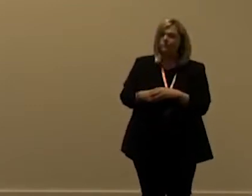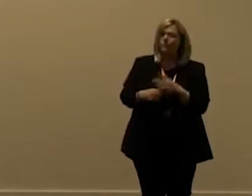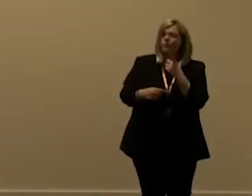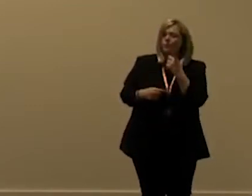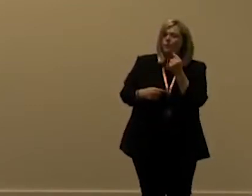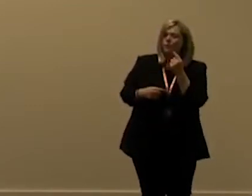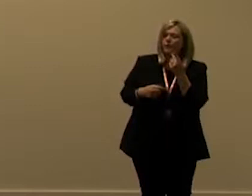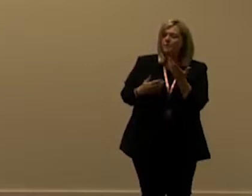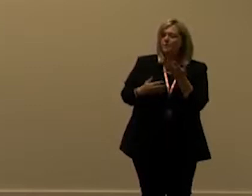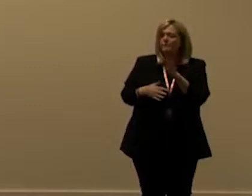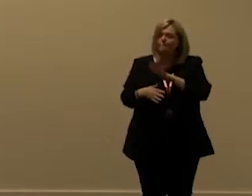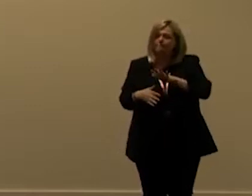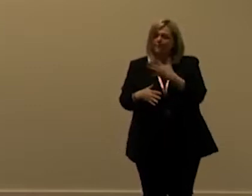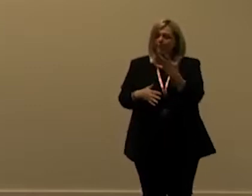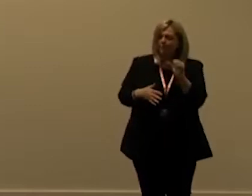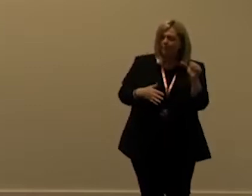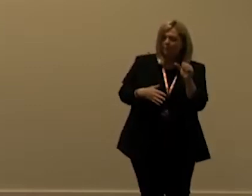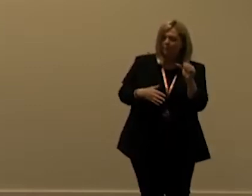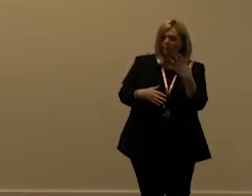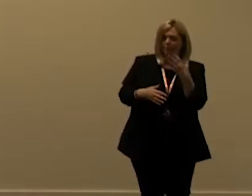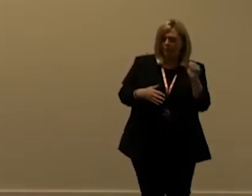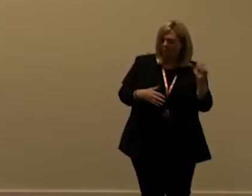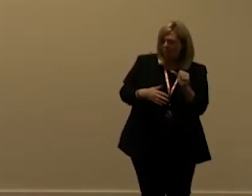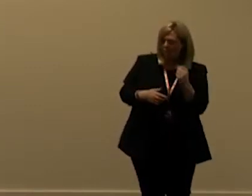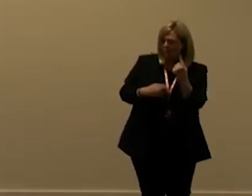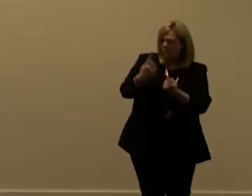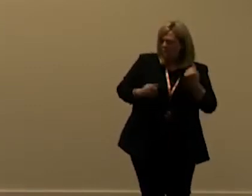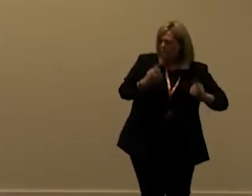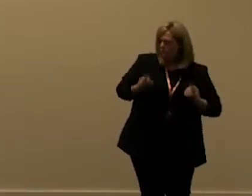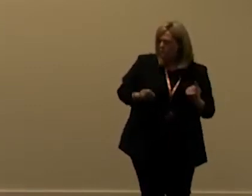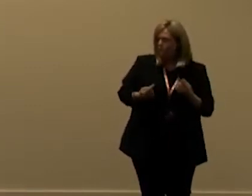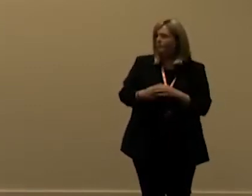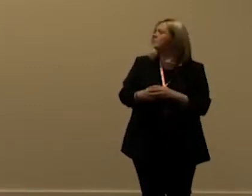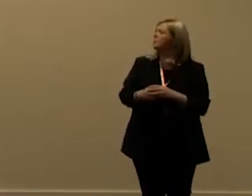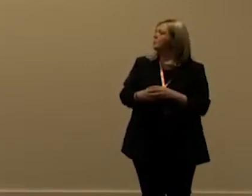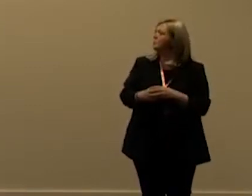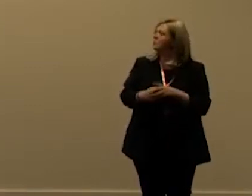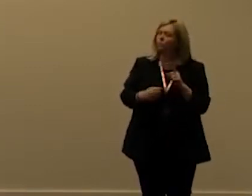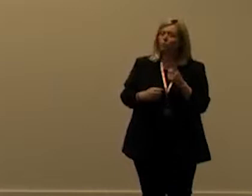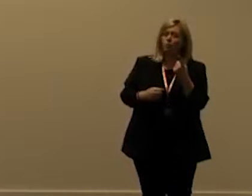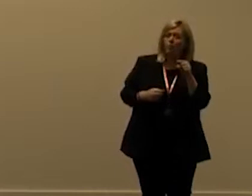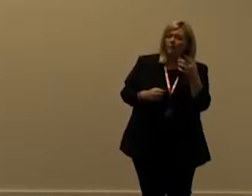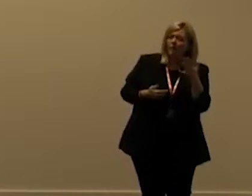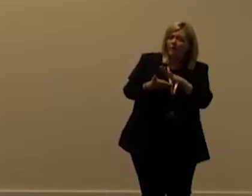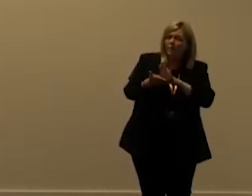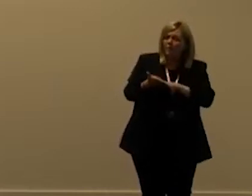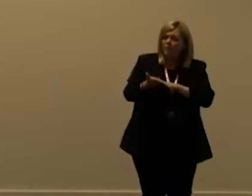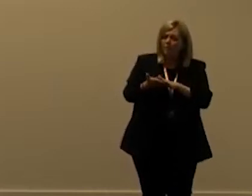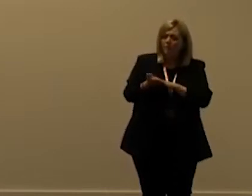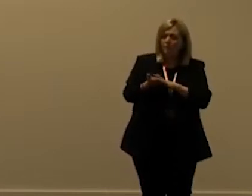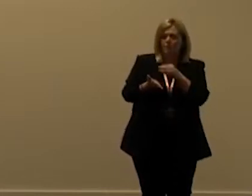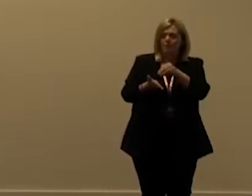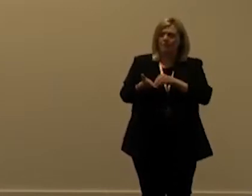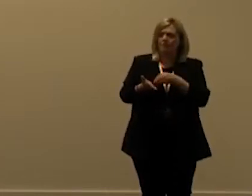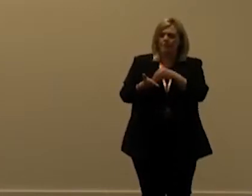capacity excuse is for 50 000 each so that means that we will the one what's included is 1.5 million meaning we need to buy